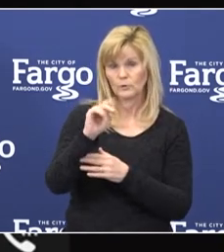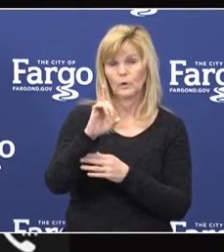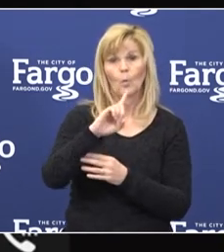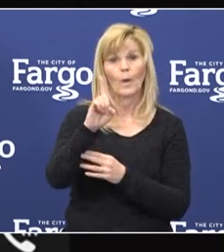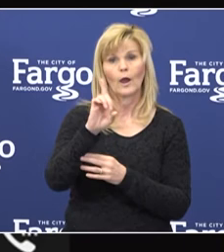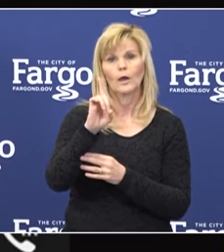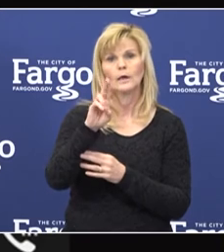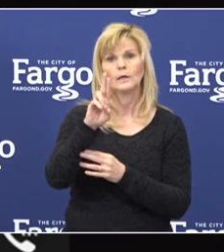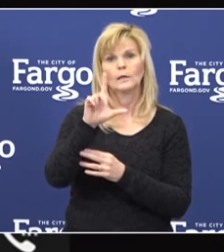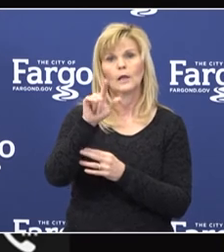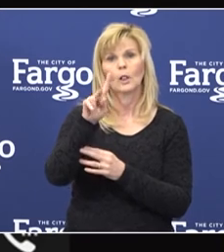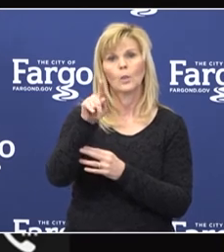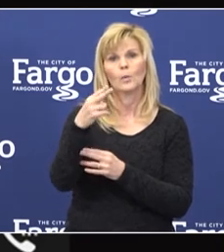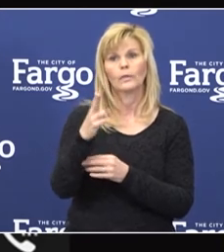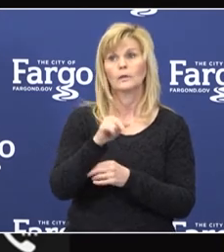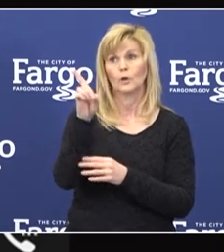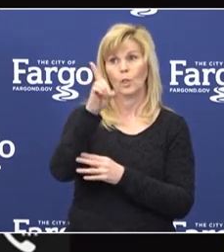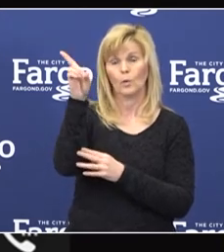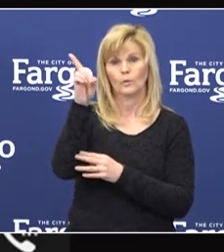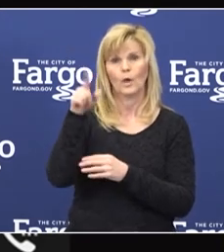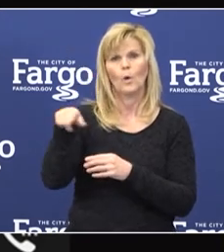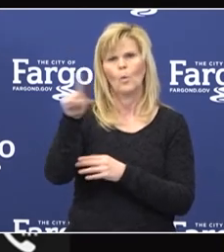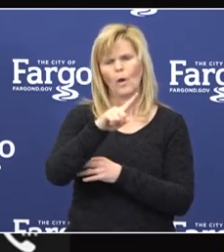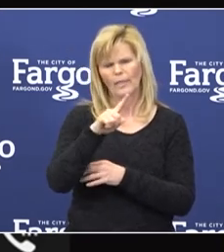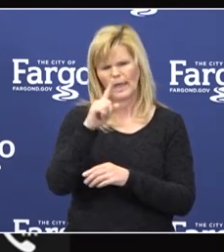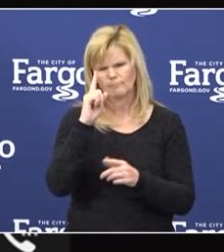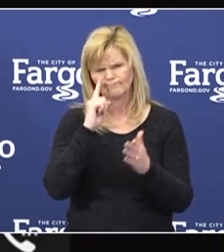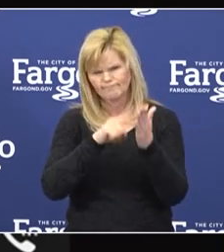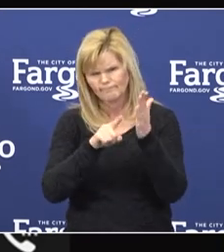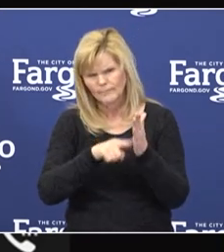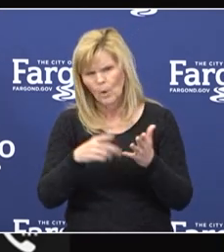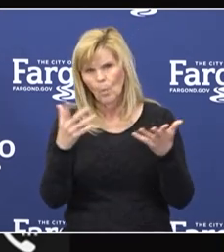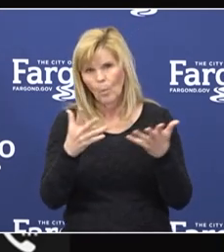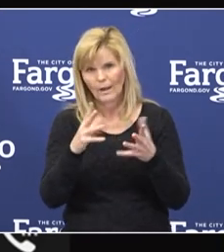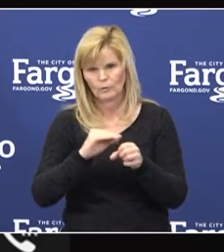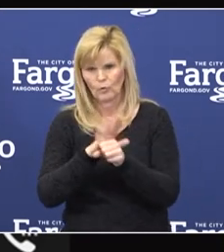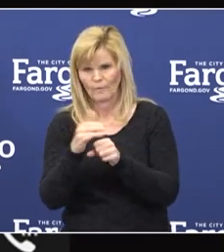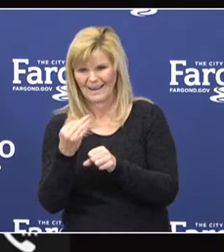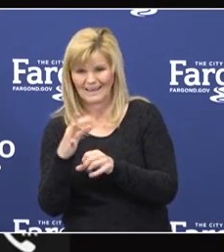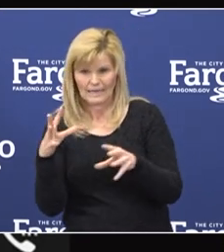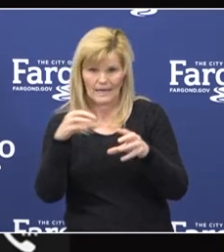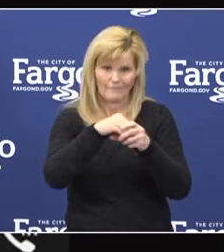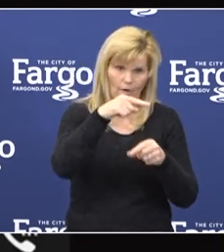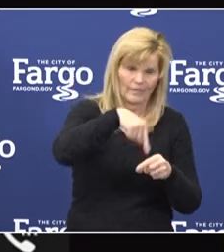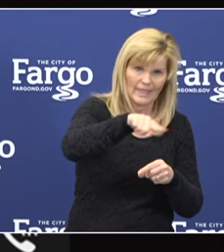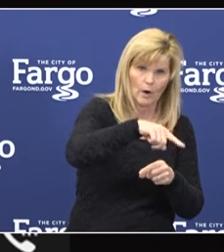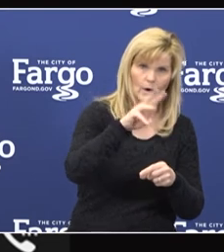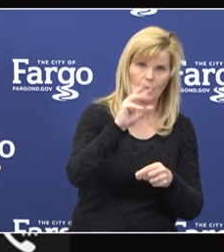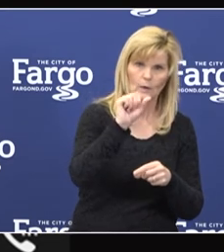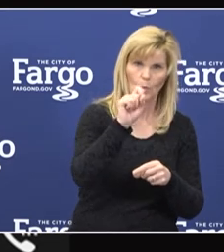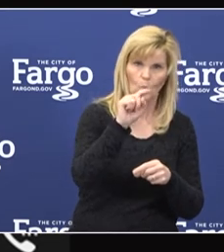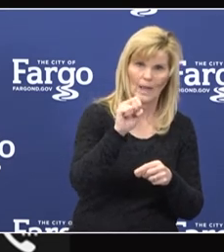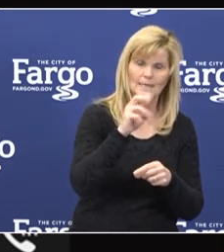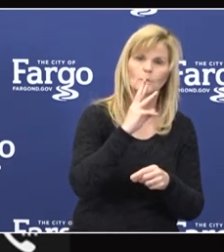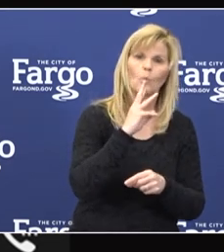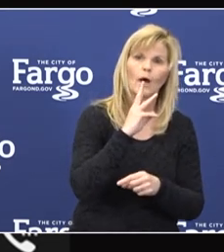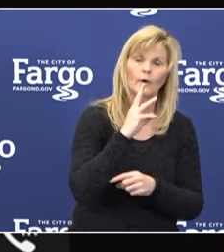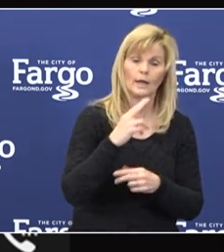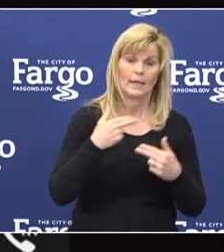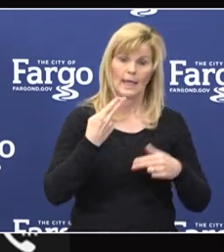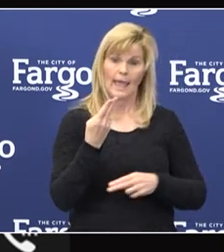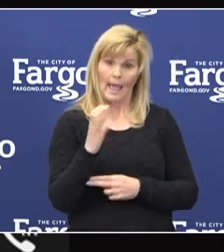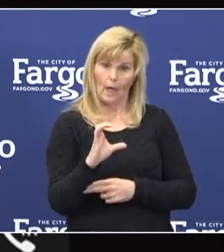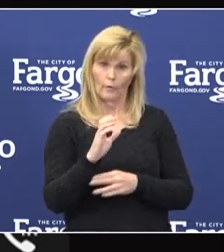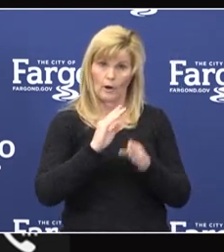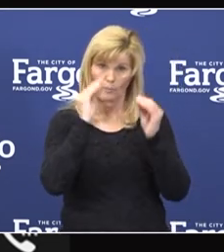as they study the prevalence of COVID-19 in wastewater. The study is intended to assist healthcare professionals and government leaders